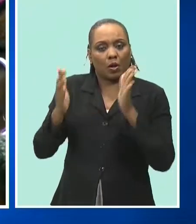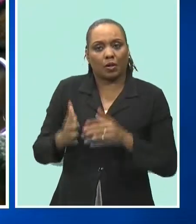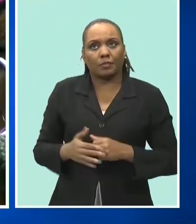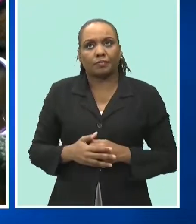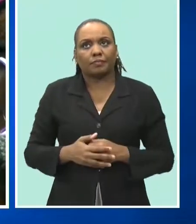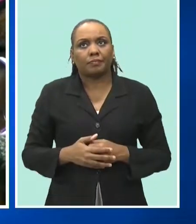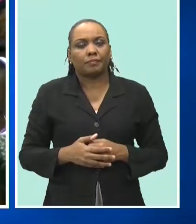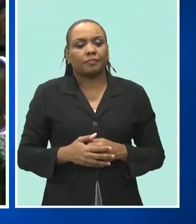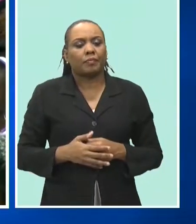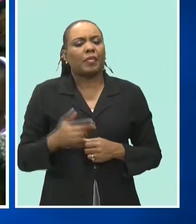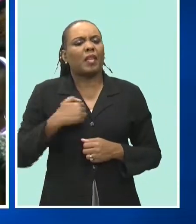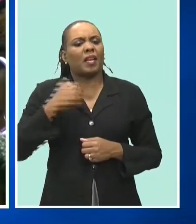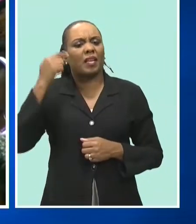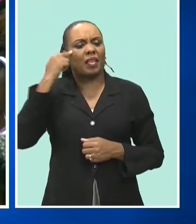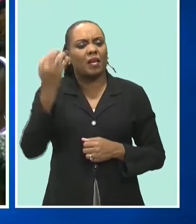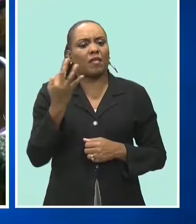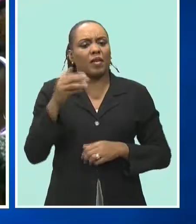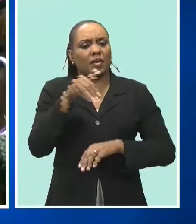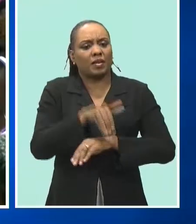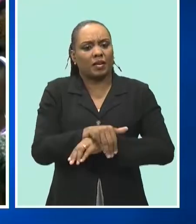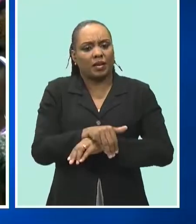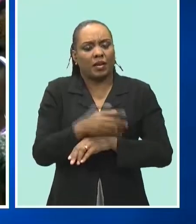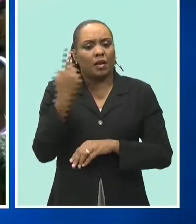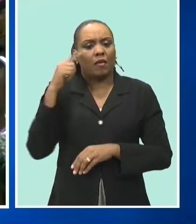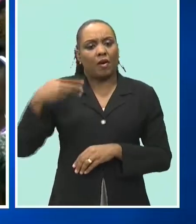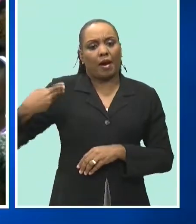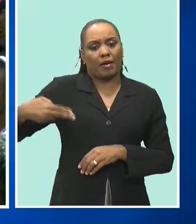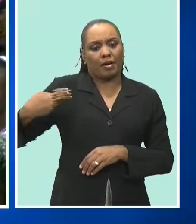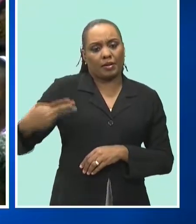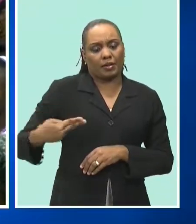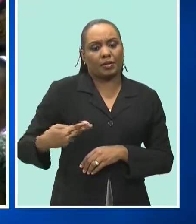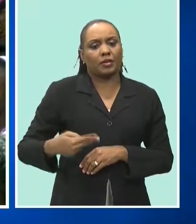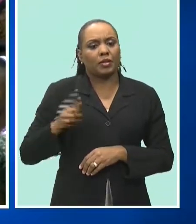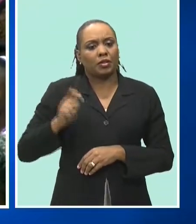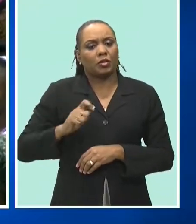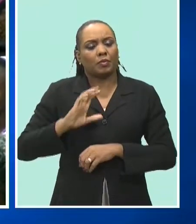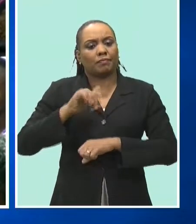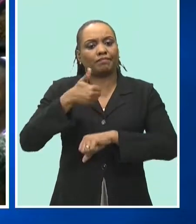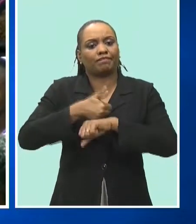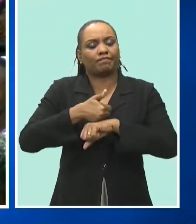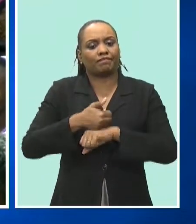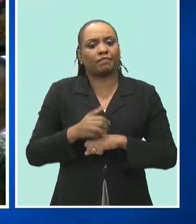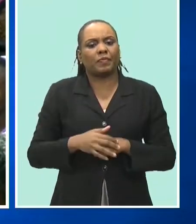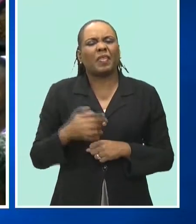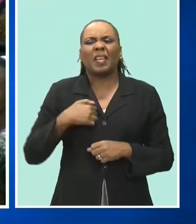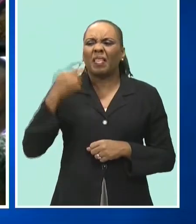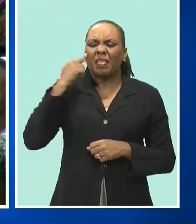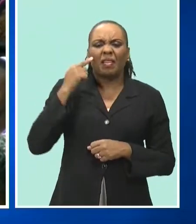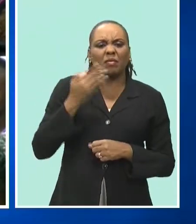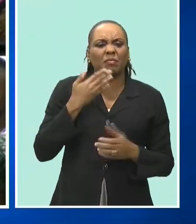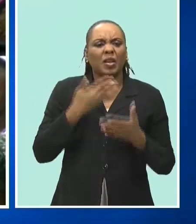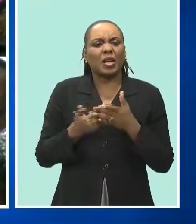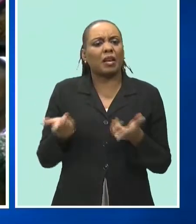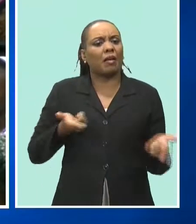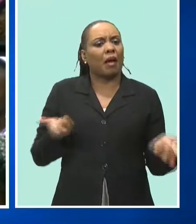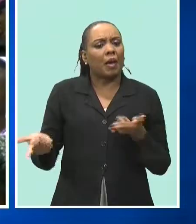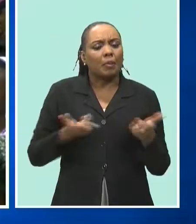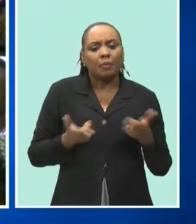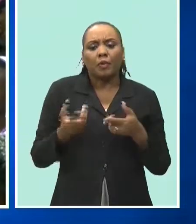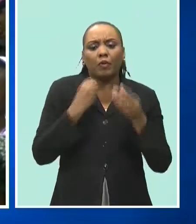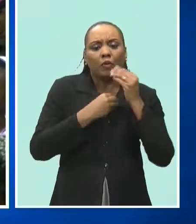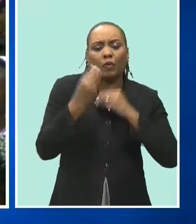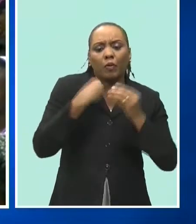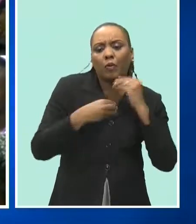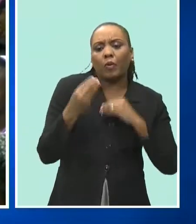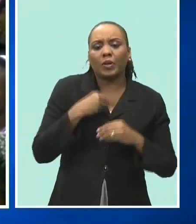heritage night preferably friday should be implemented i envision a line where there would be various beijian cuisine local